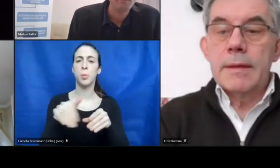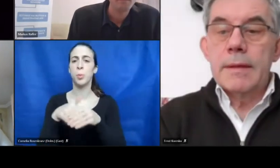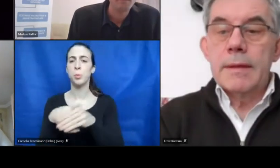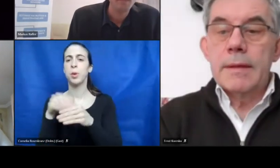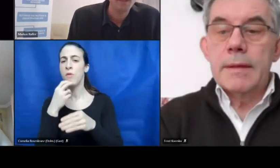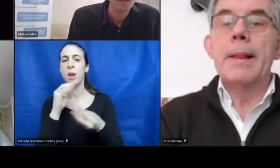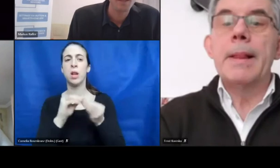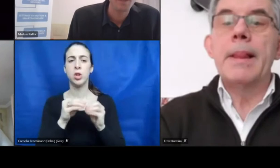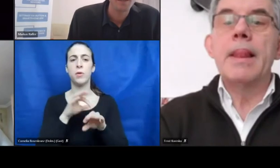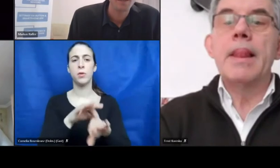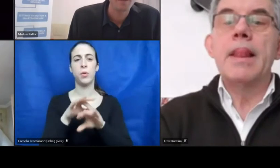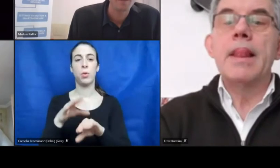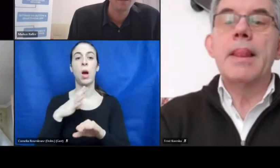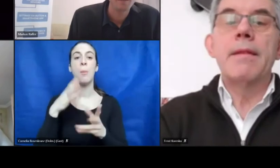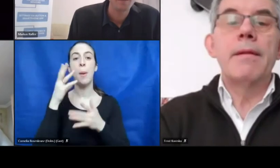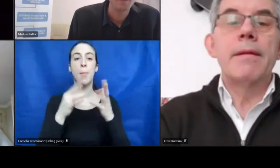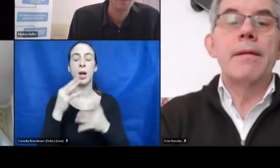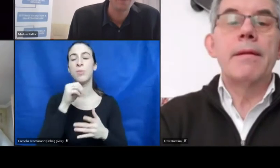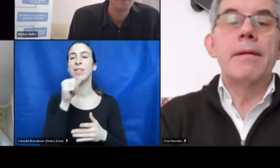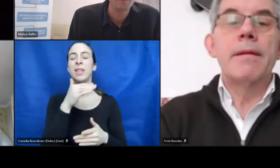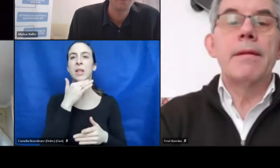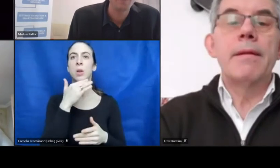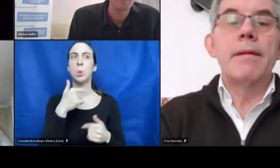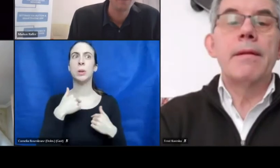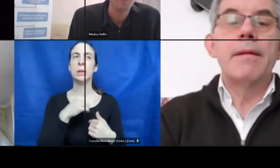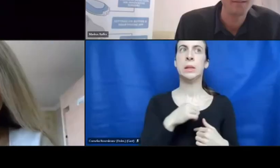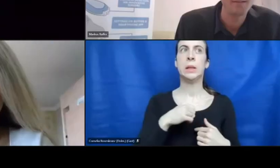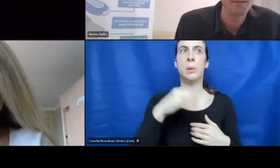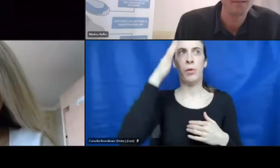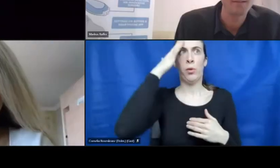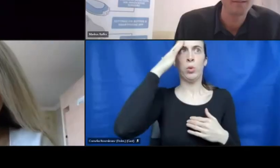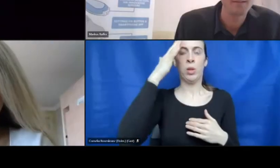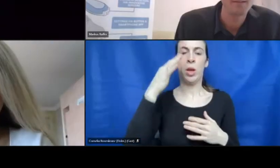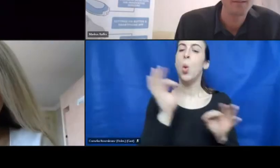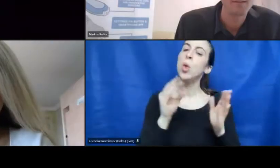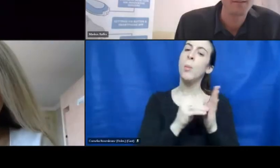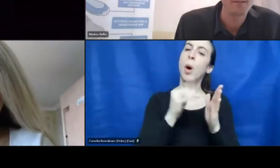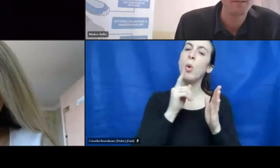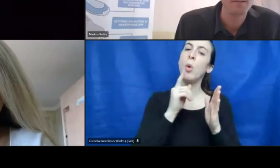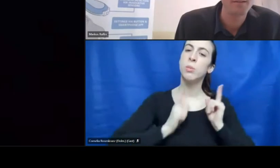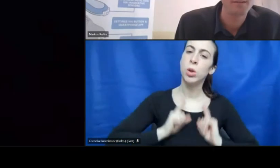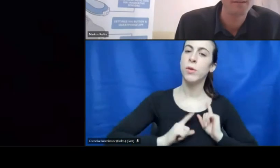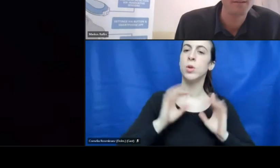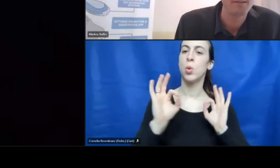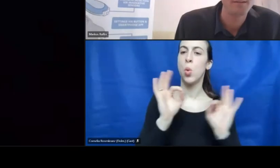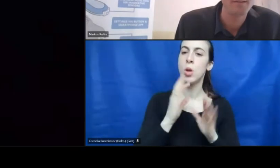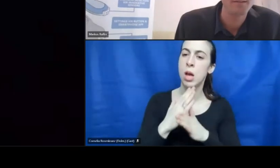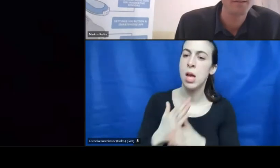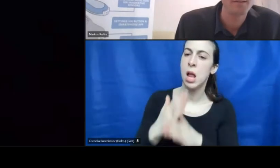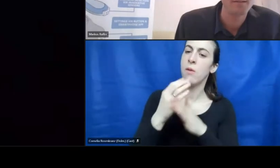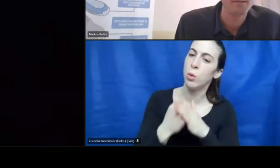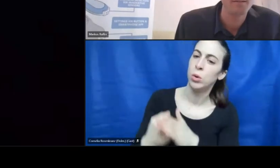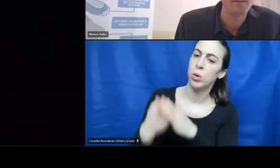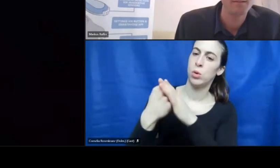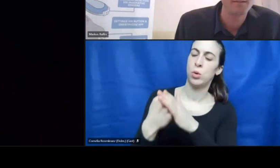they have not enough self-esteem or they need some help. And what we want to do is that